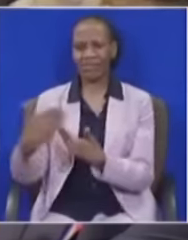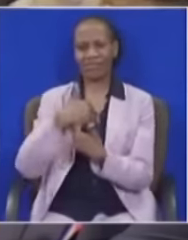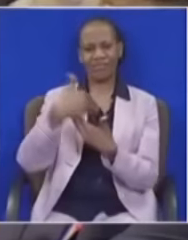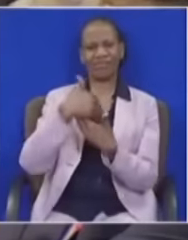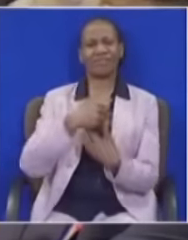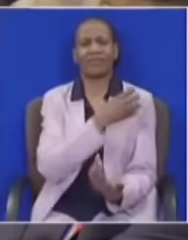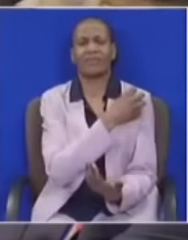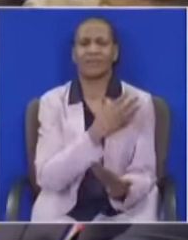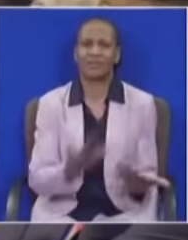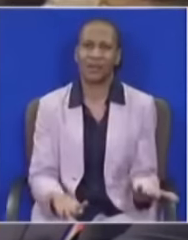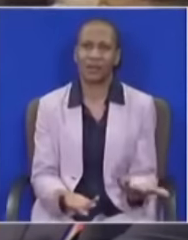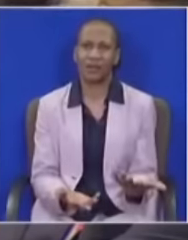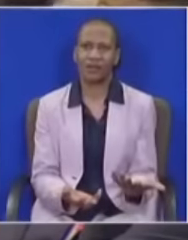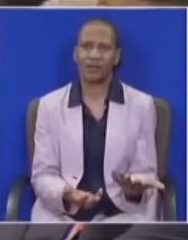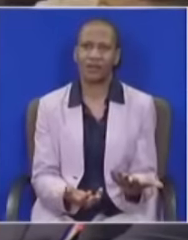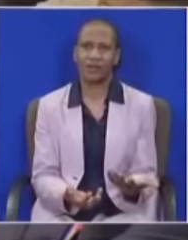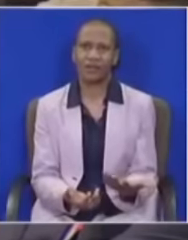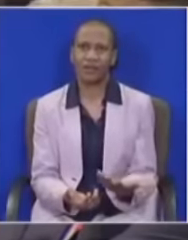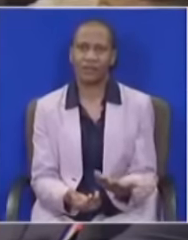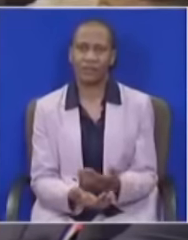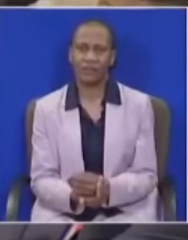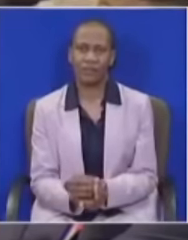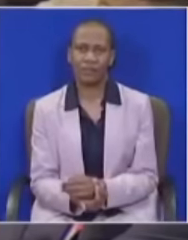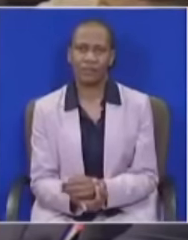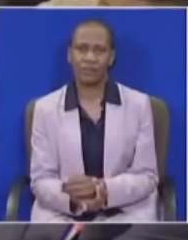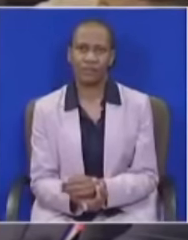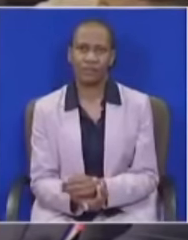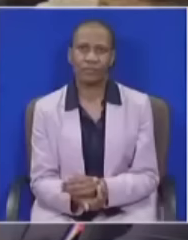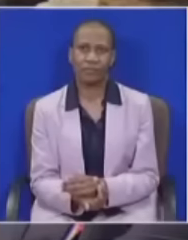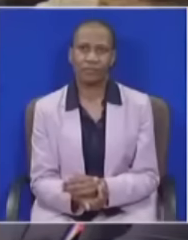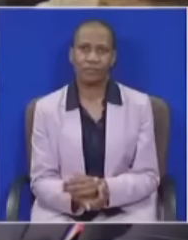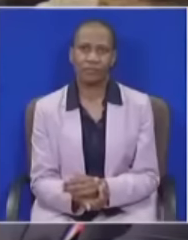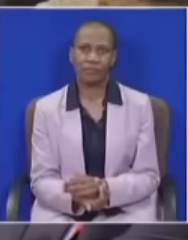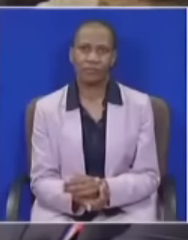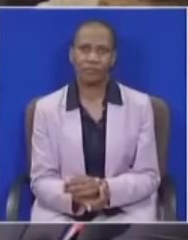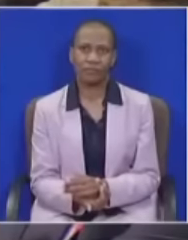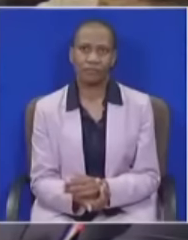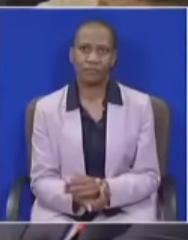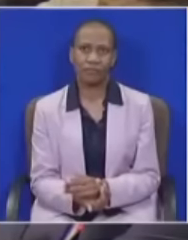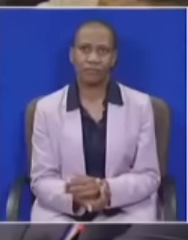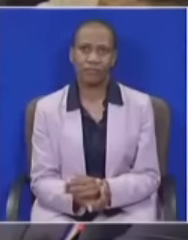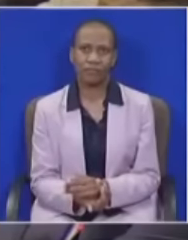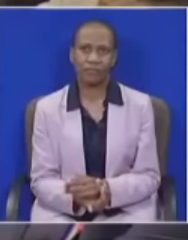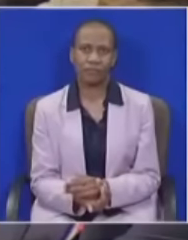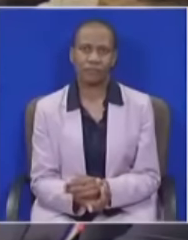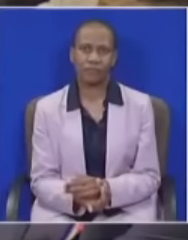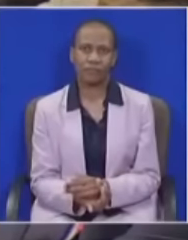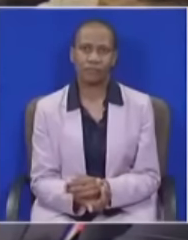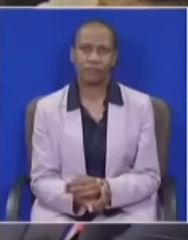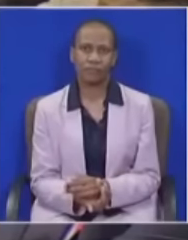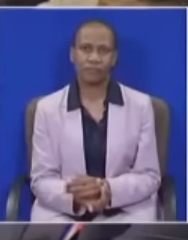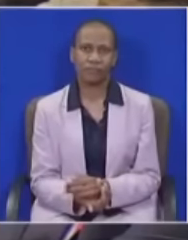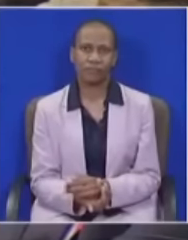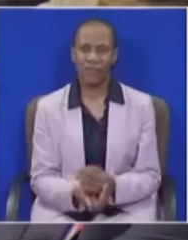Honorable Minister, you are allowing particularly the EFF not only to disrupt, but to make